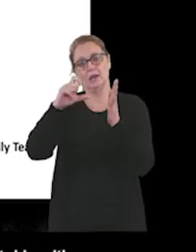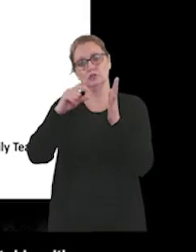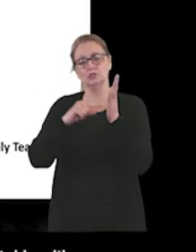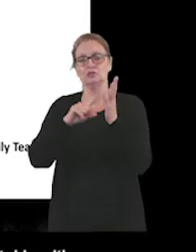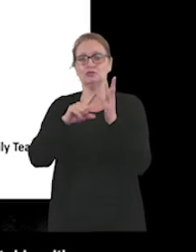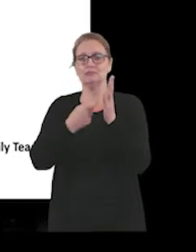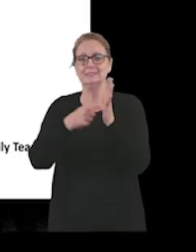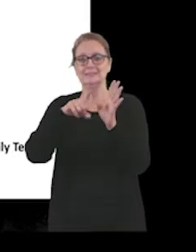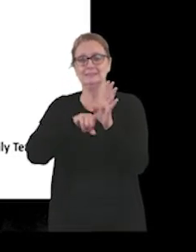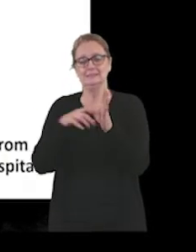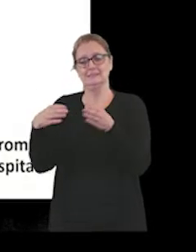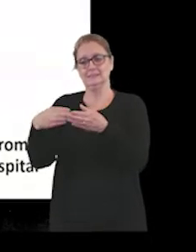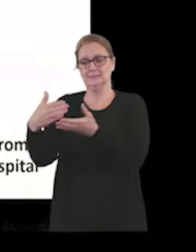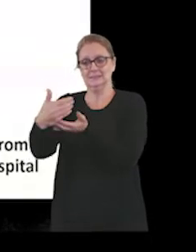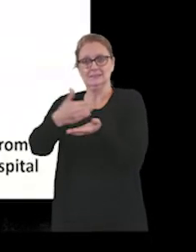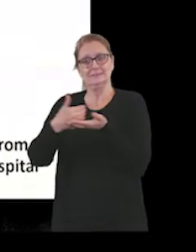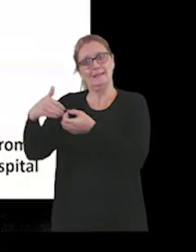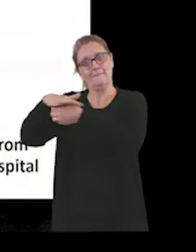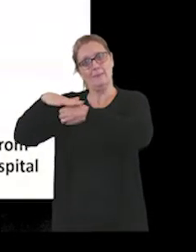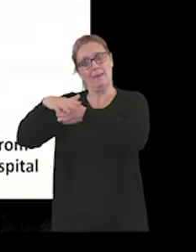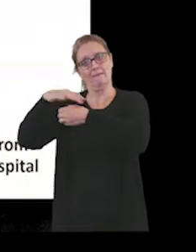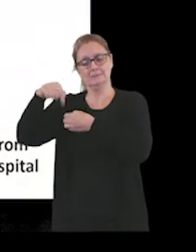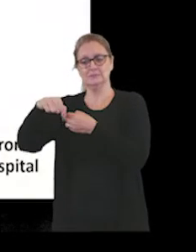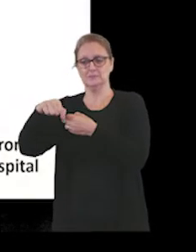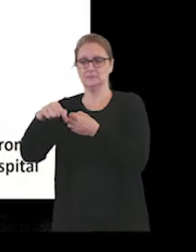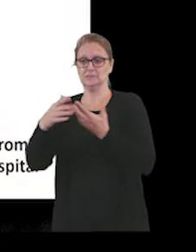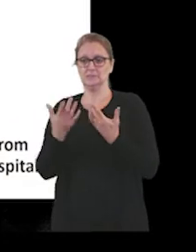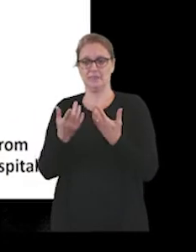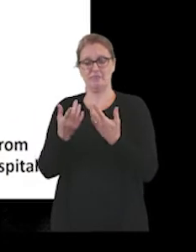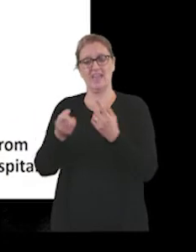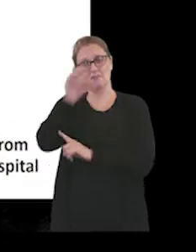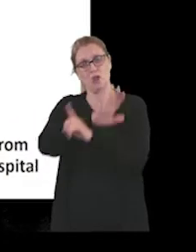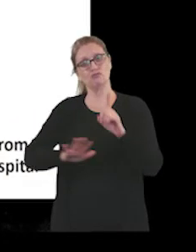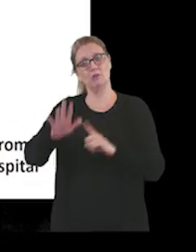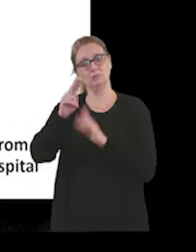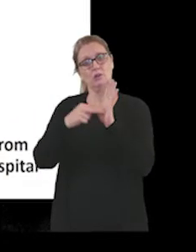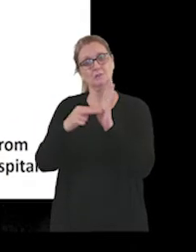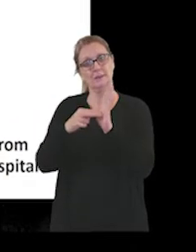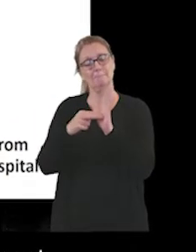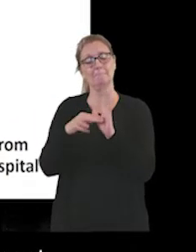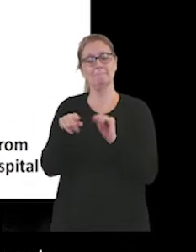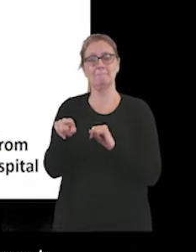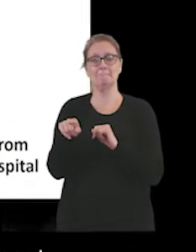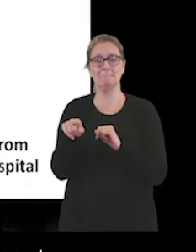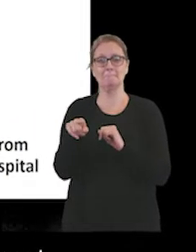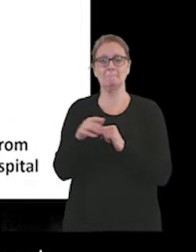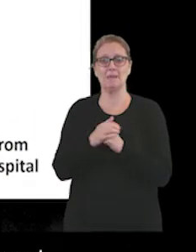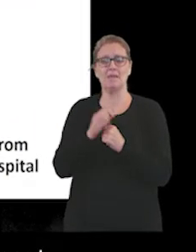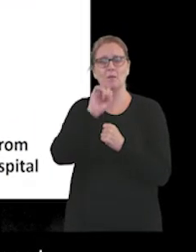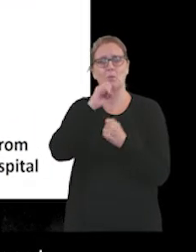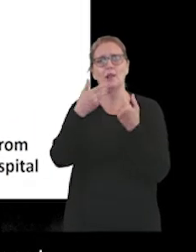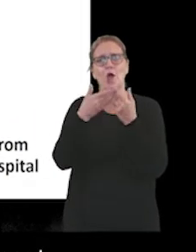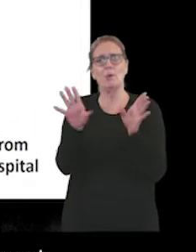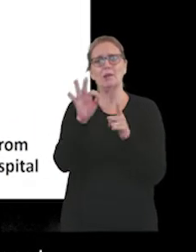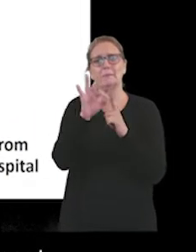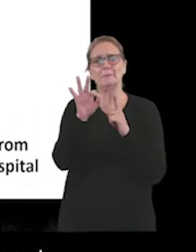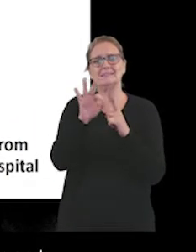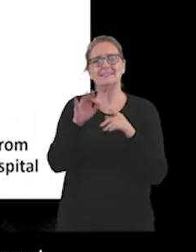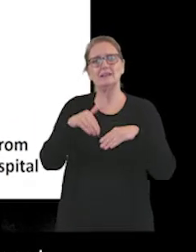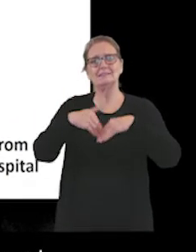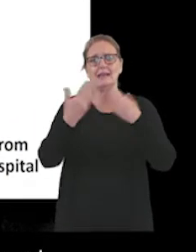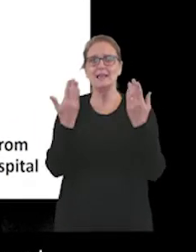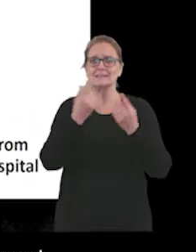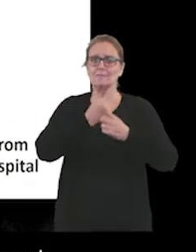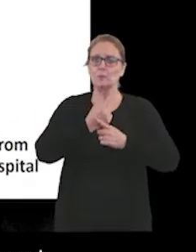support across Nottingham. And so these are going to be open on particular days of the week